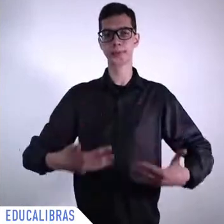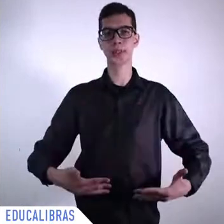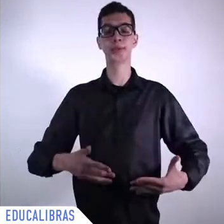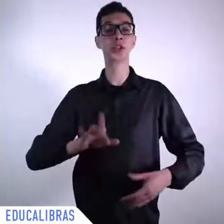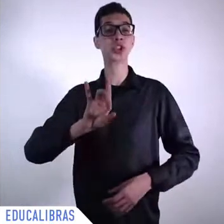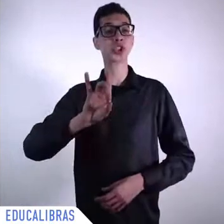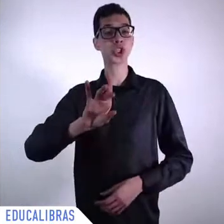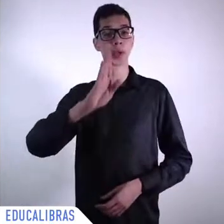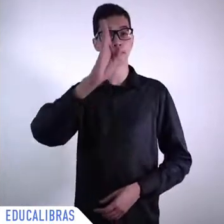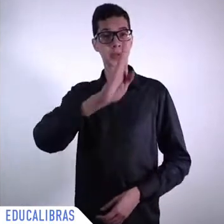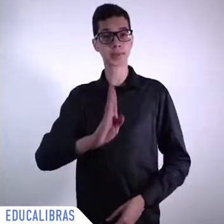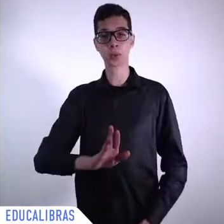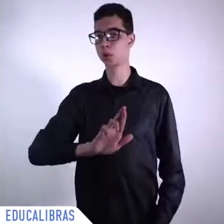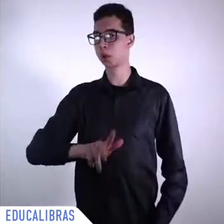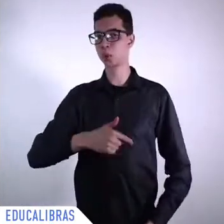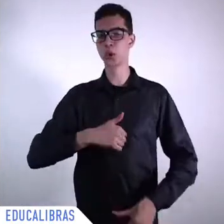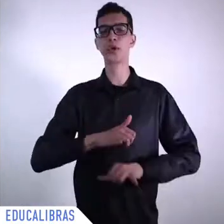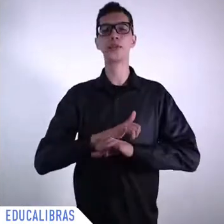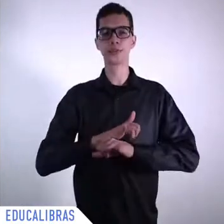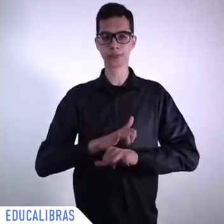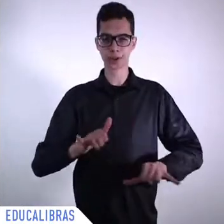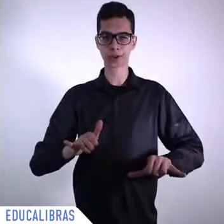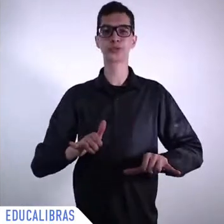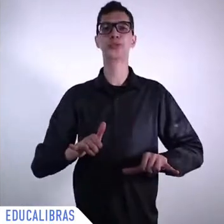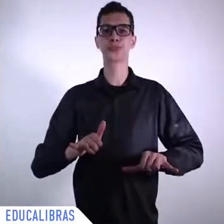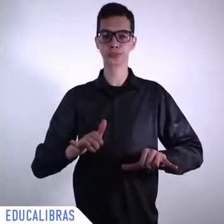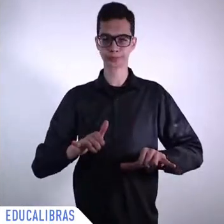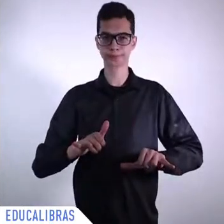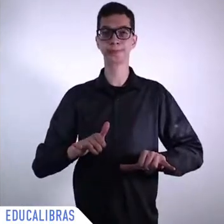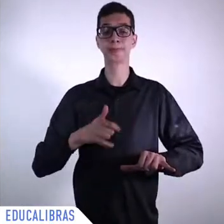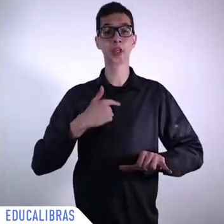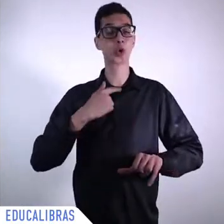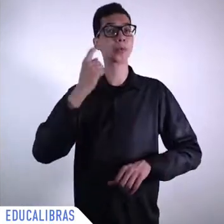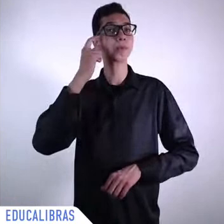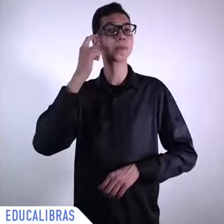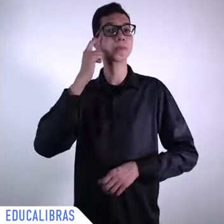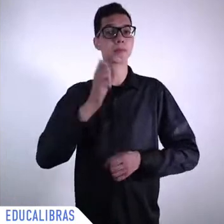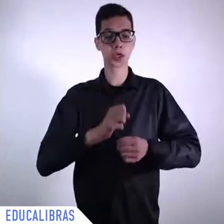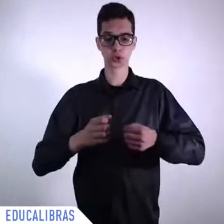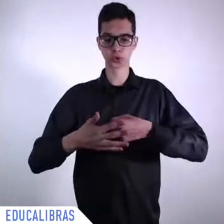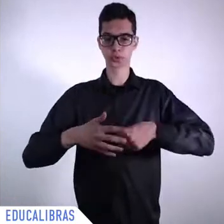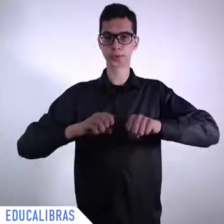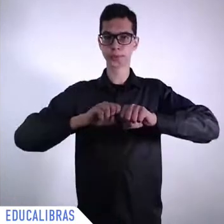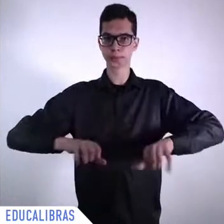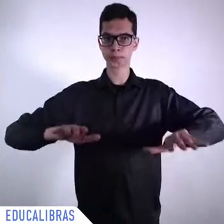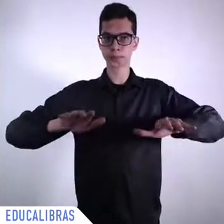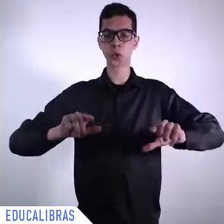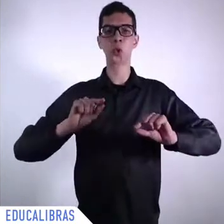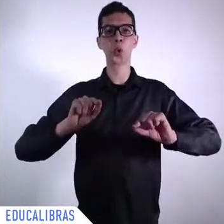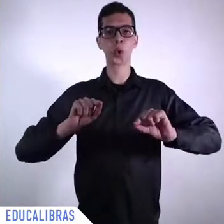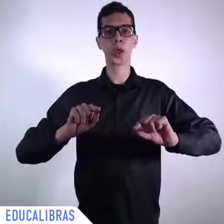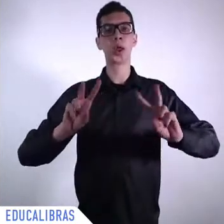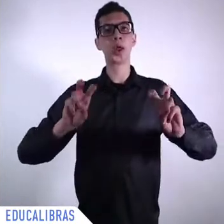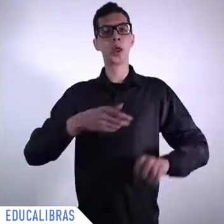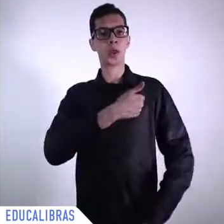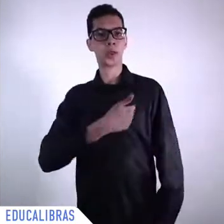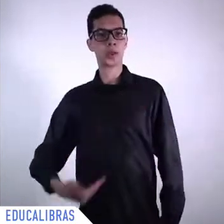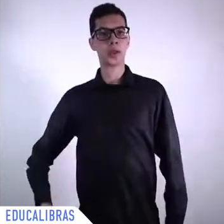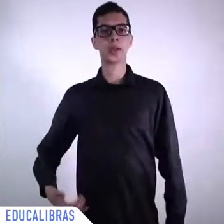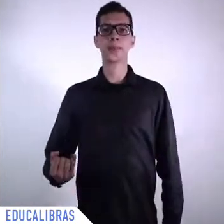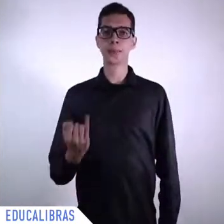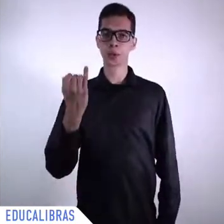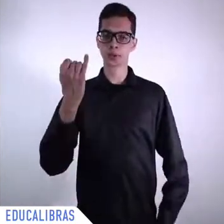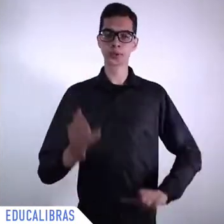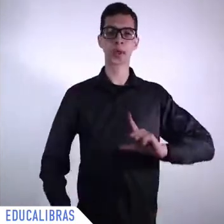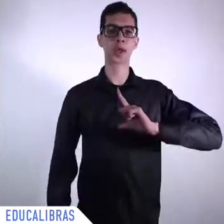the importance of the public sphere, of the public goods, in relation to private gain. I think this is really, probably one of